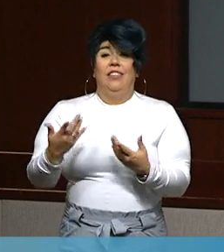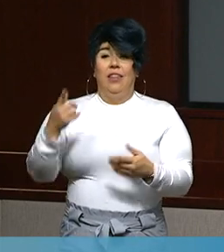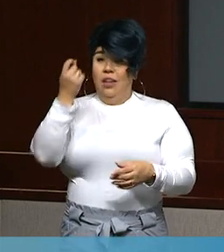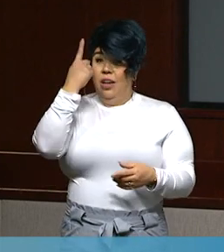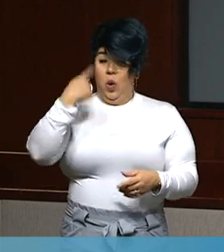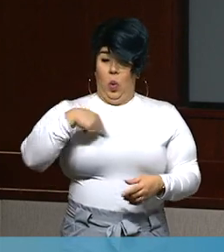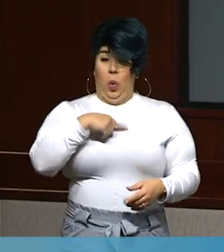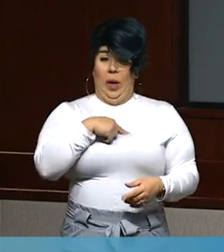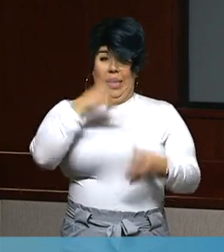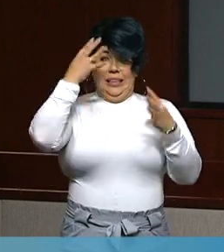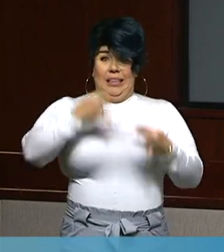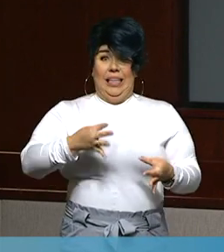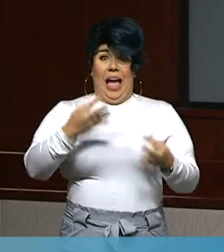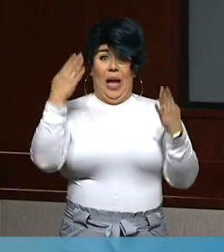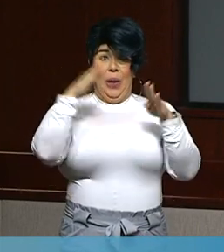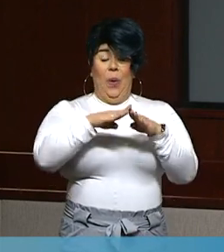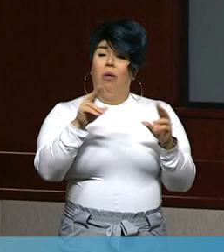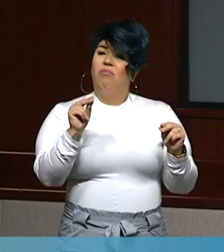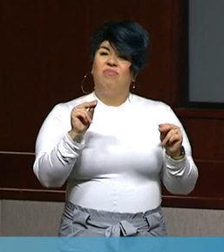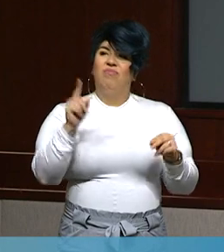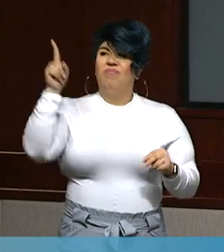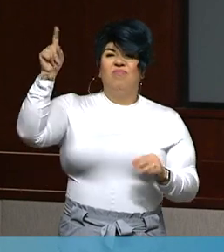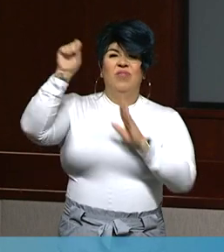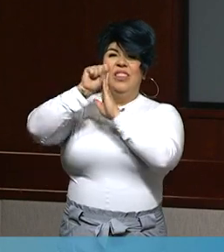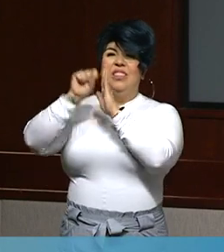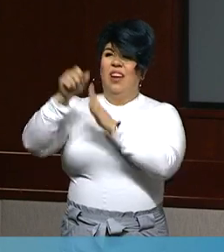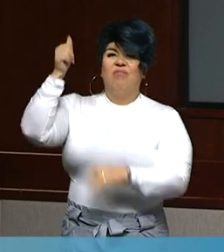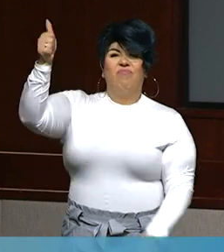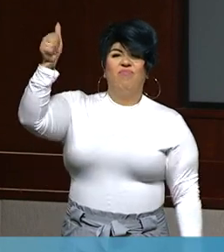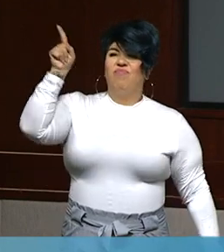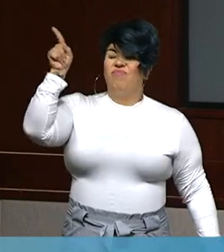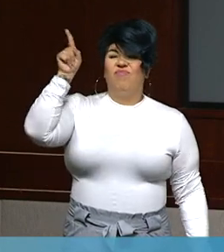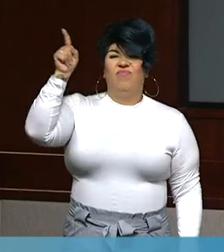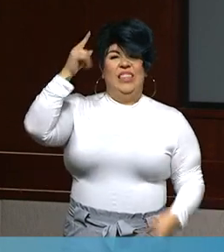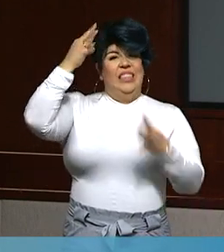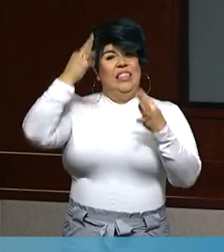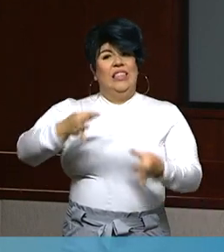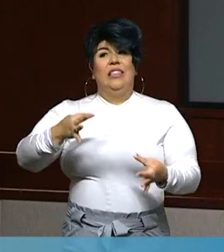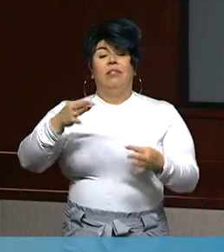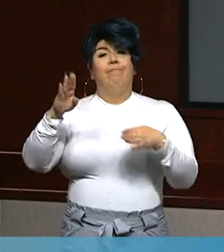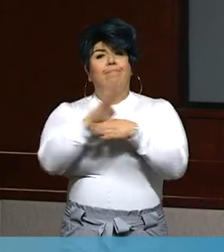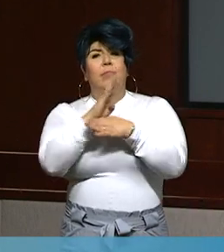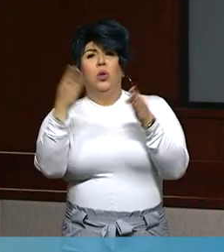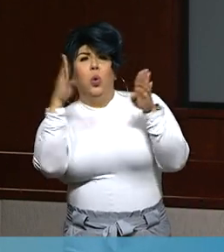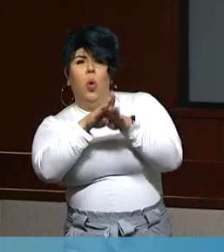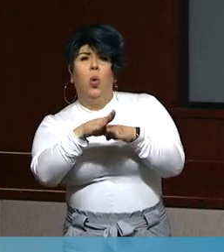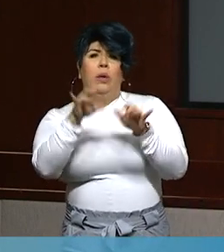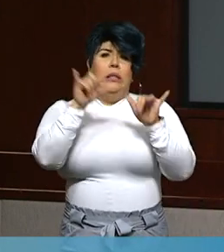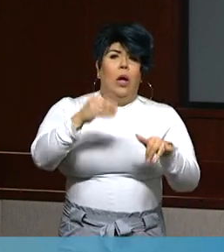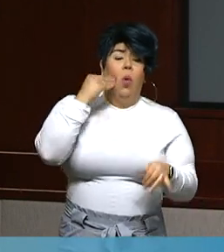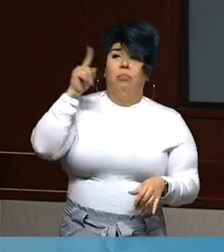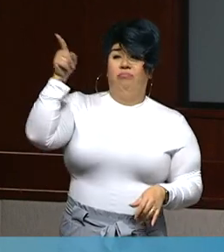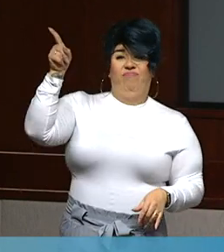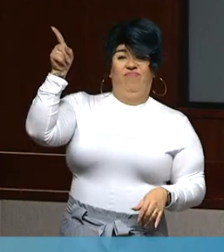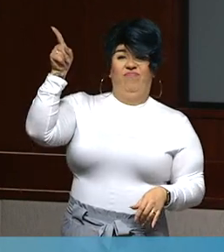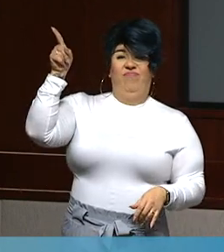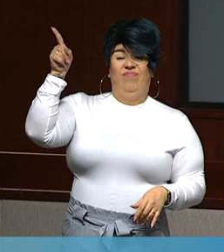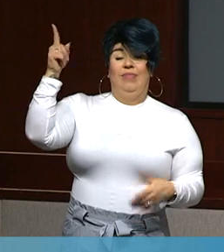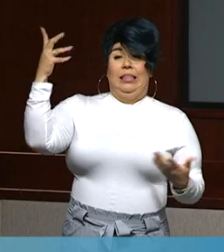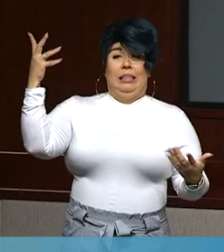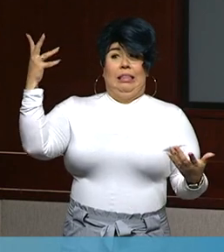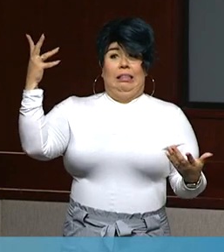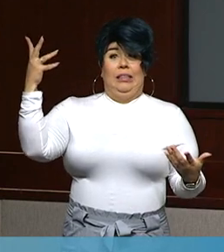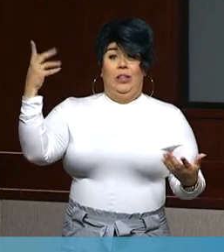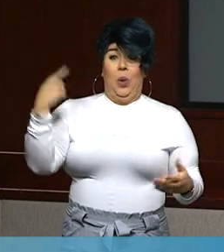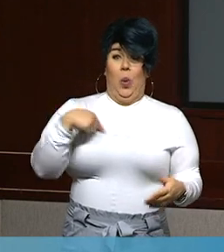the state. There is no coordination between the state and counties in the development